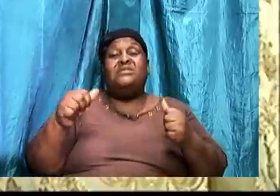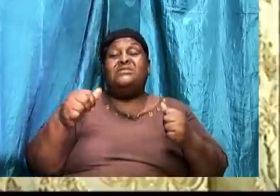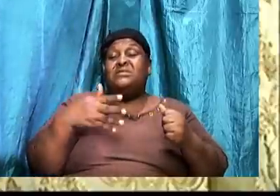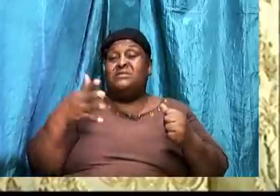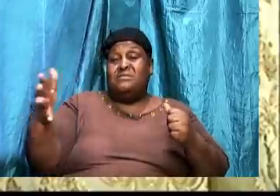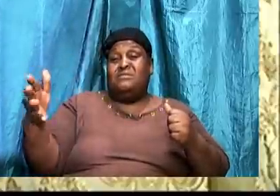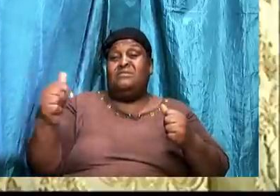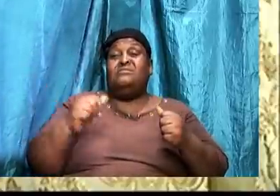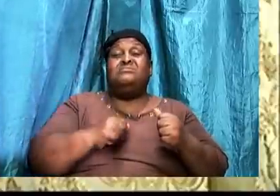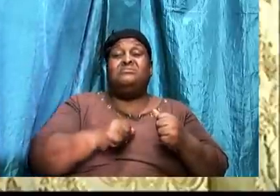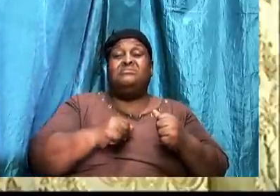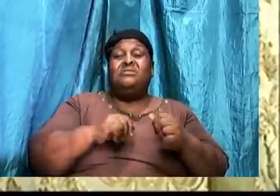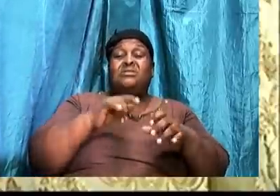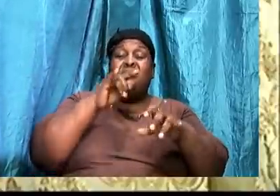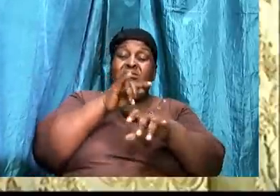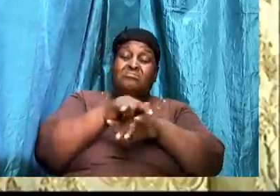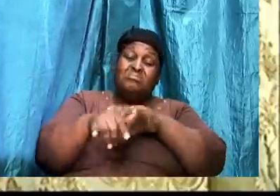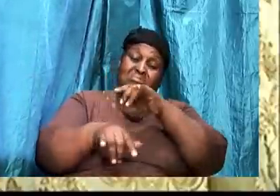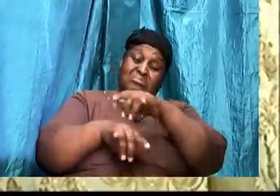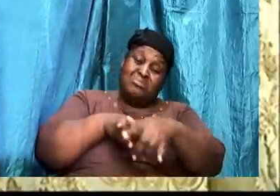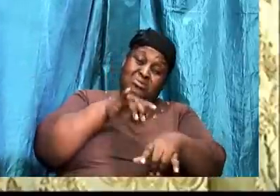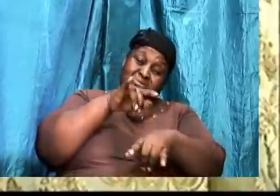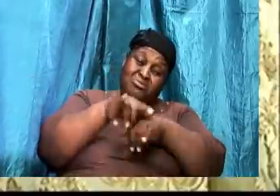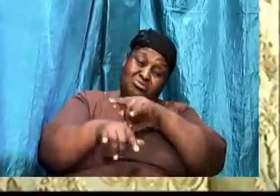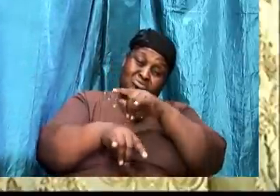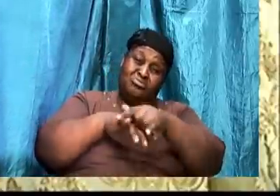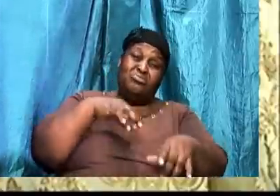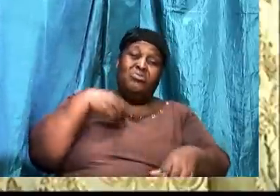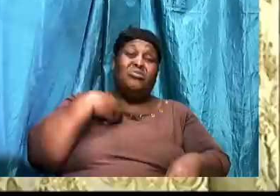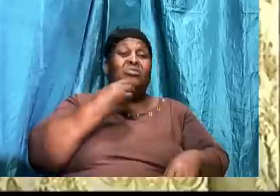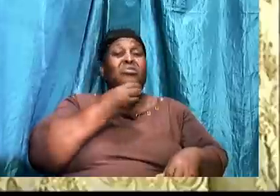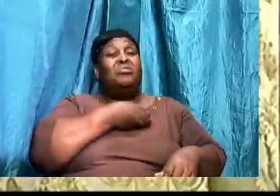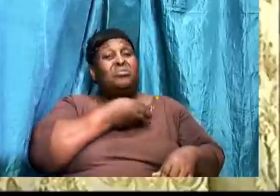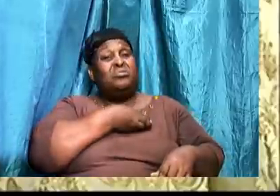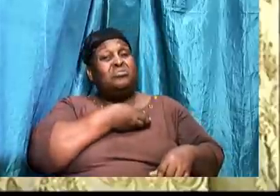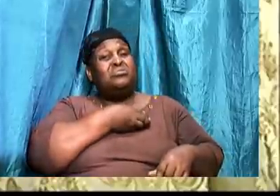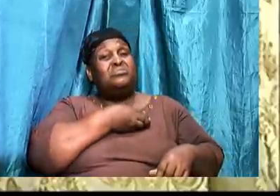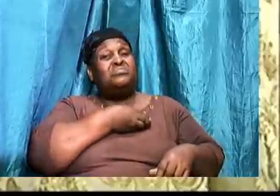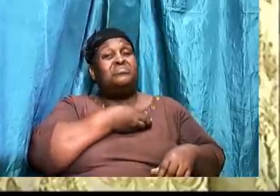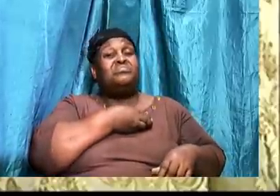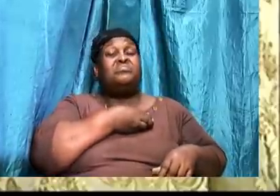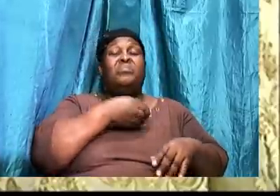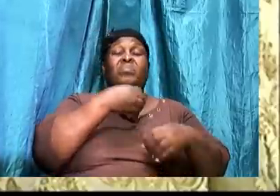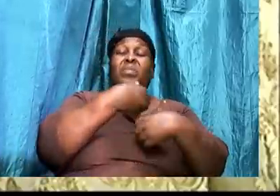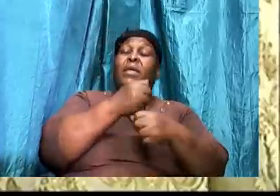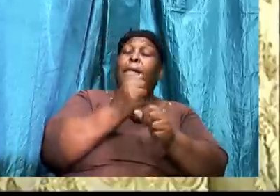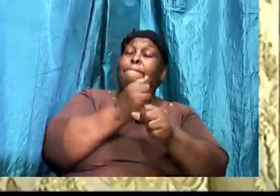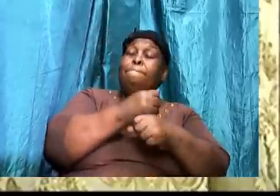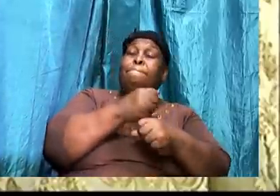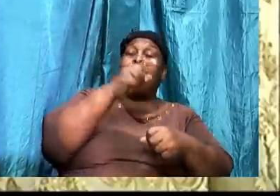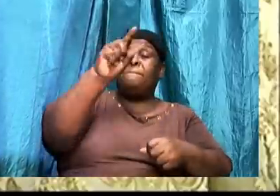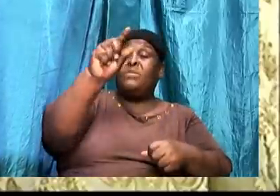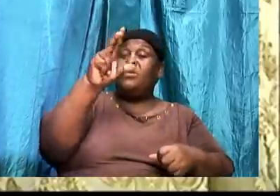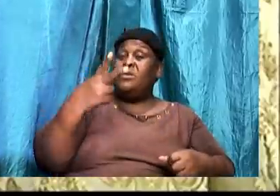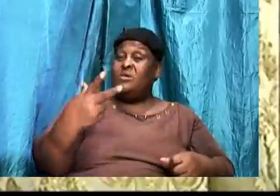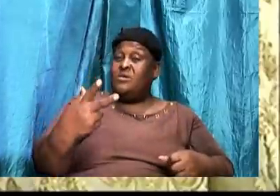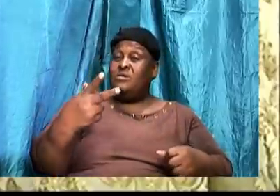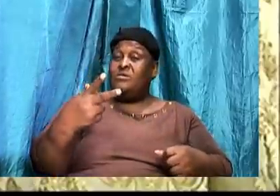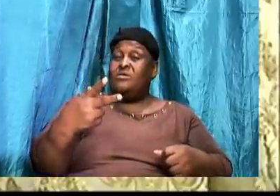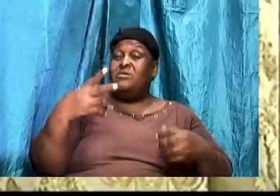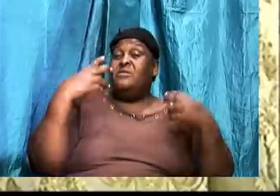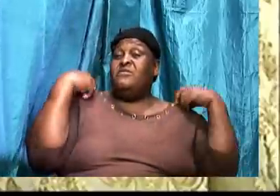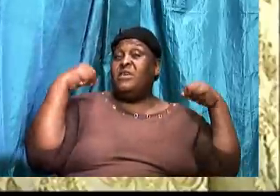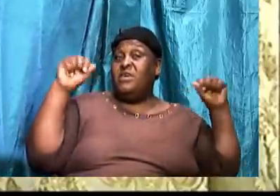the device to trick us. We did say that he caused one third of the host of heaven to fall.